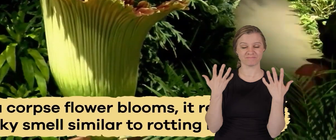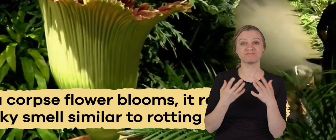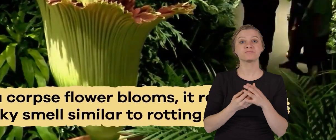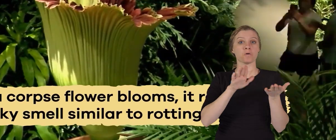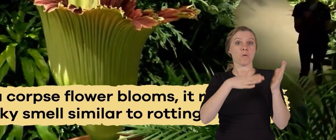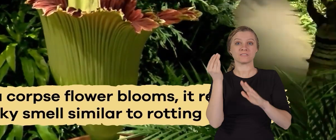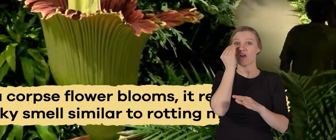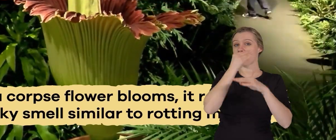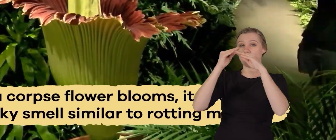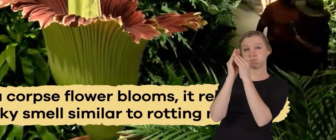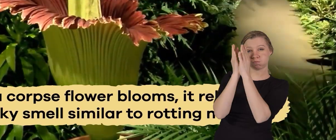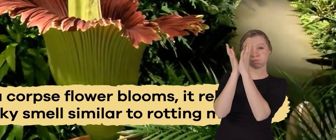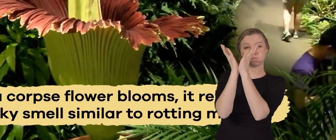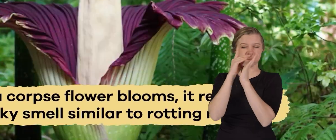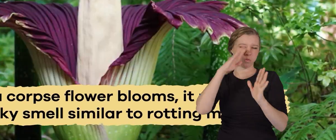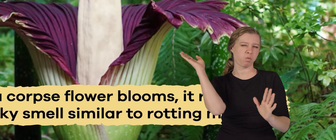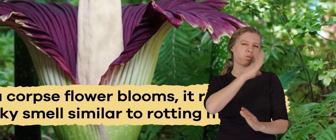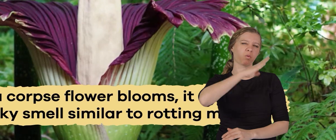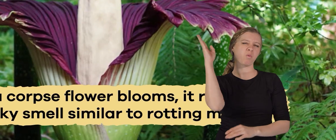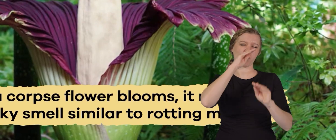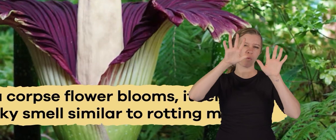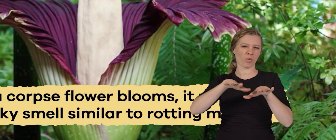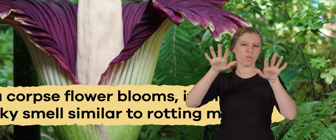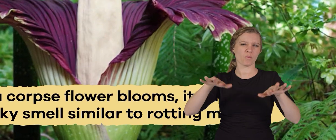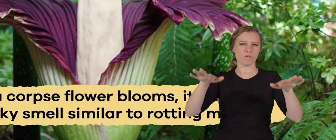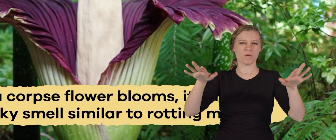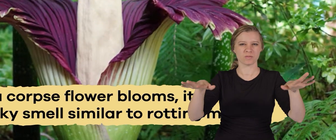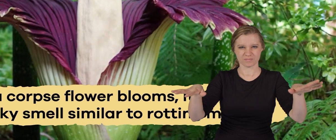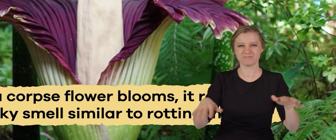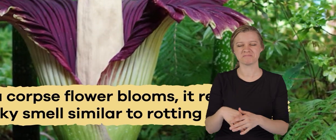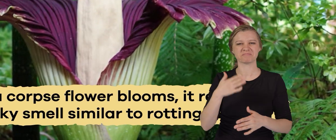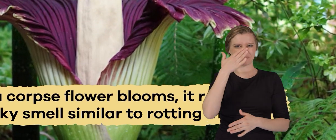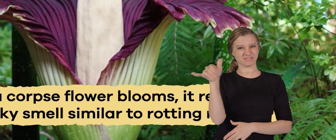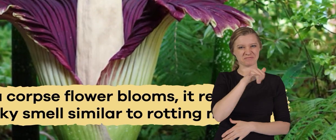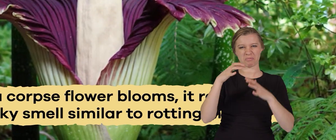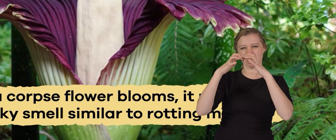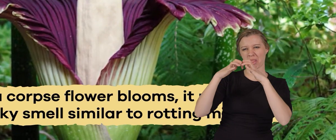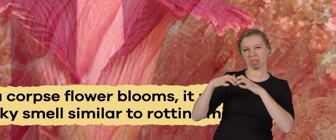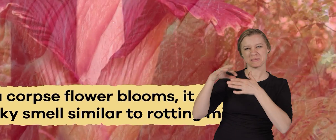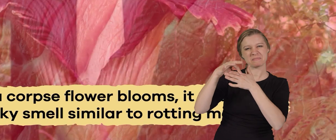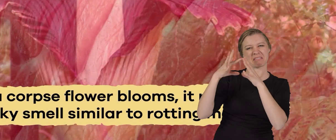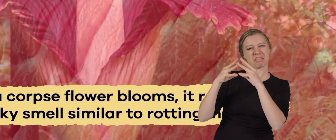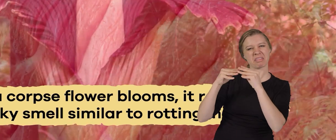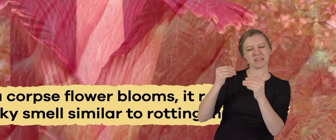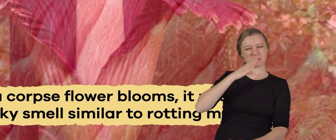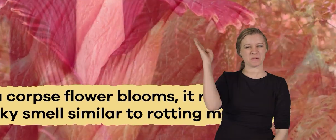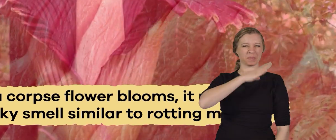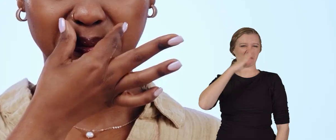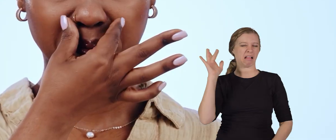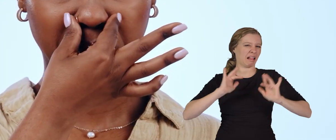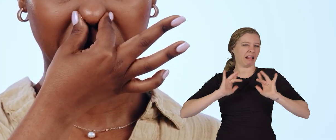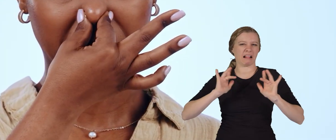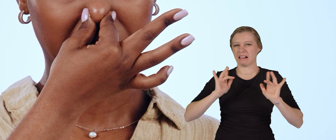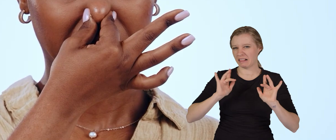When a corpse flower blooms, it releases a stinky smell similar to rotting meat.